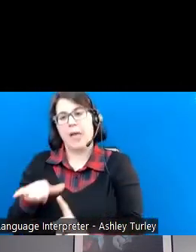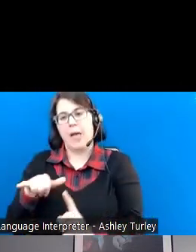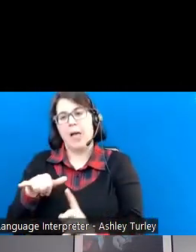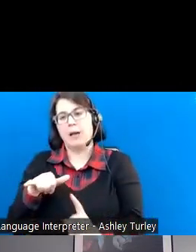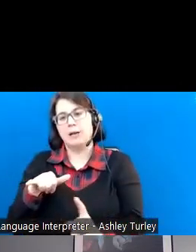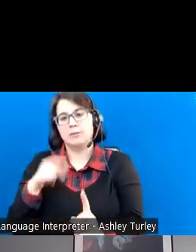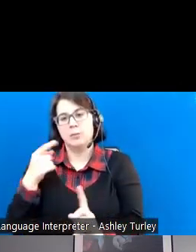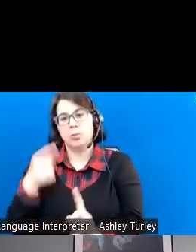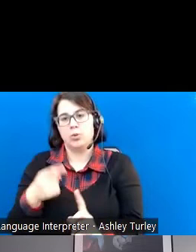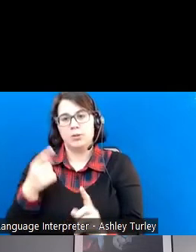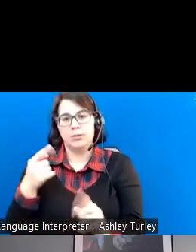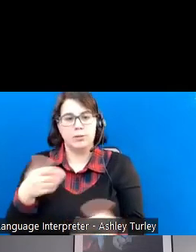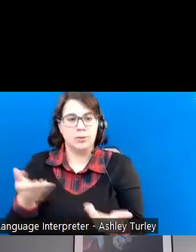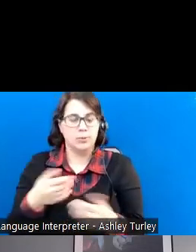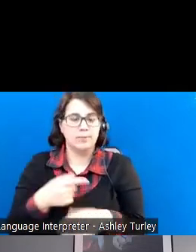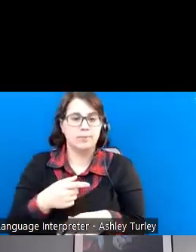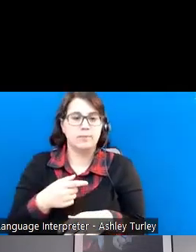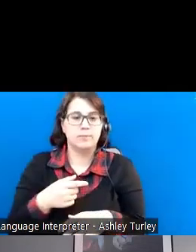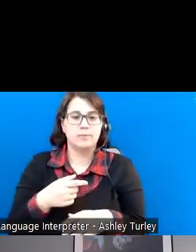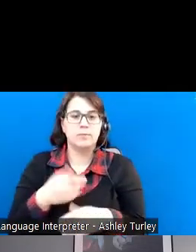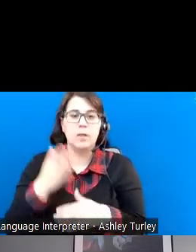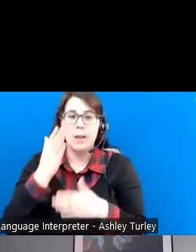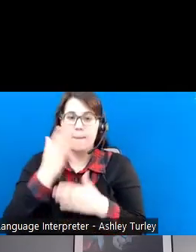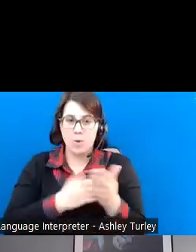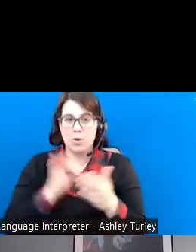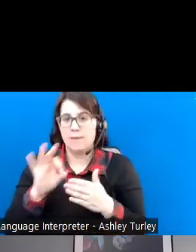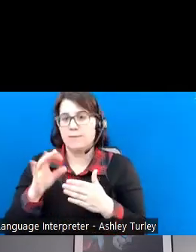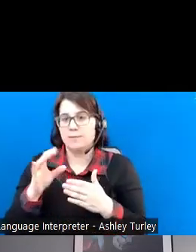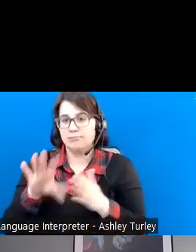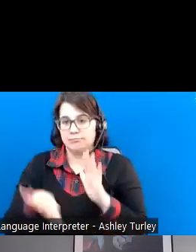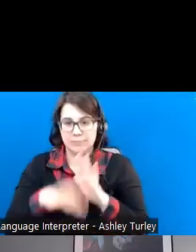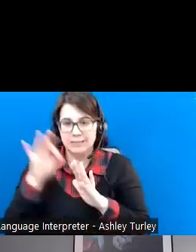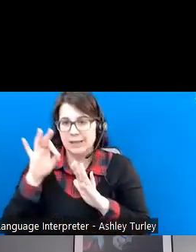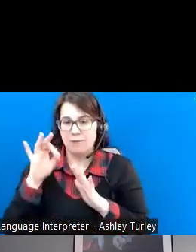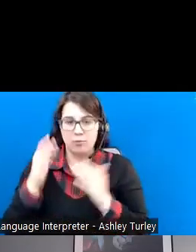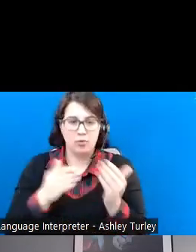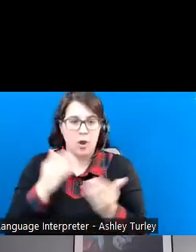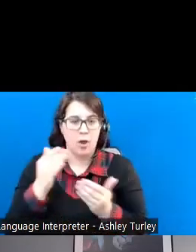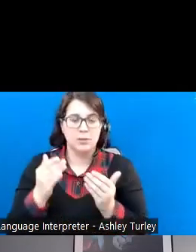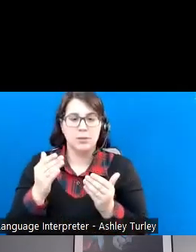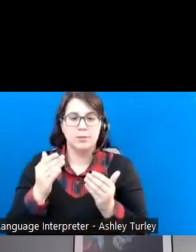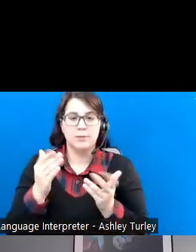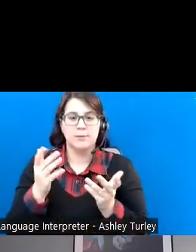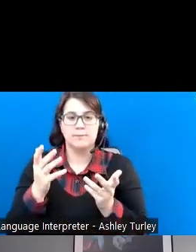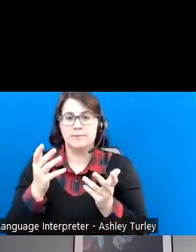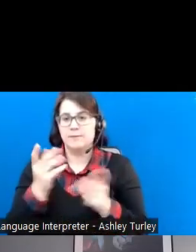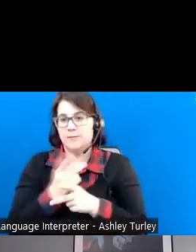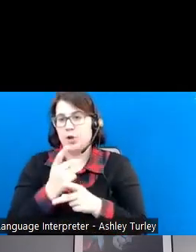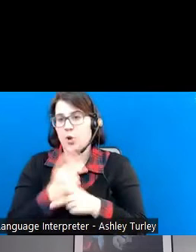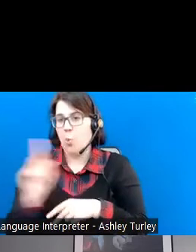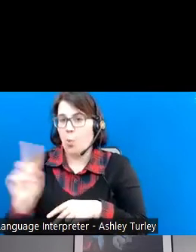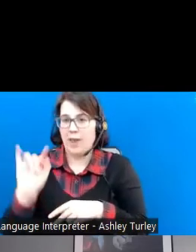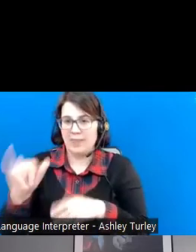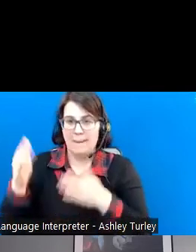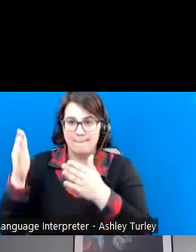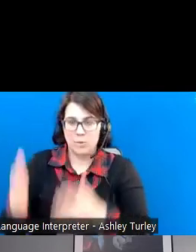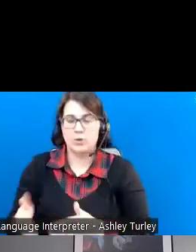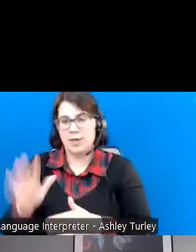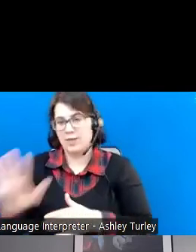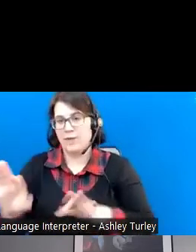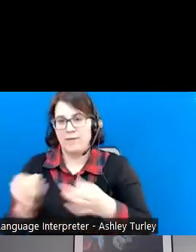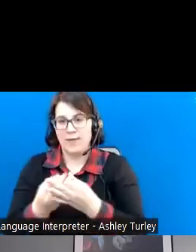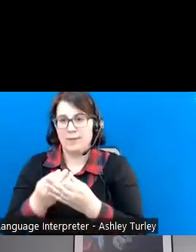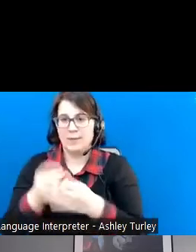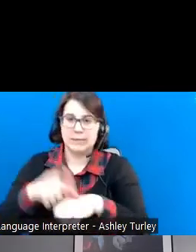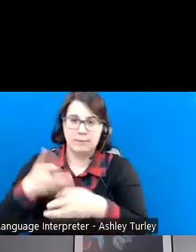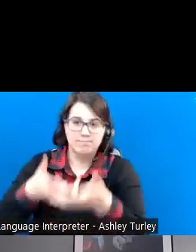is that part of the discovery process, what we're also doing is trying to find out where the person with disability and their family spends their time, who